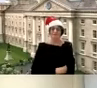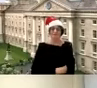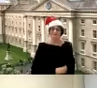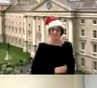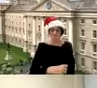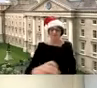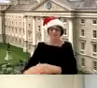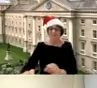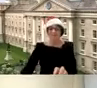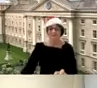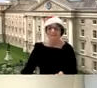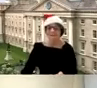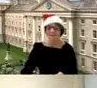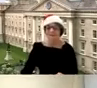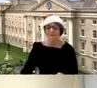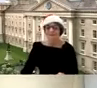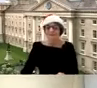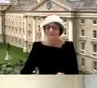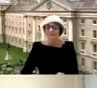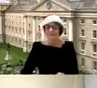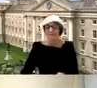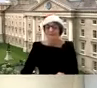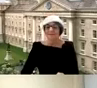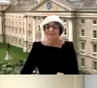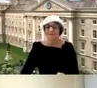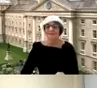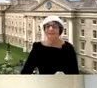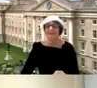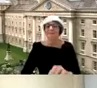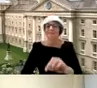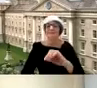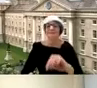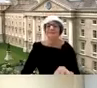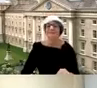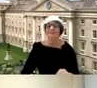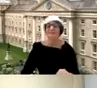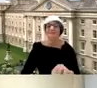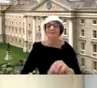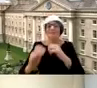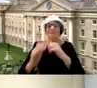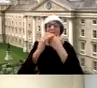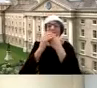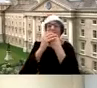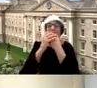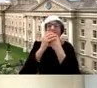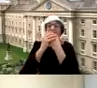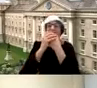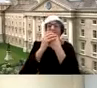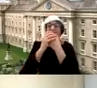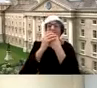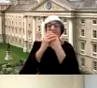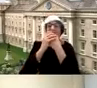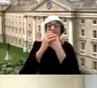children sending them you know crafts and gifts to grandparents who might be still you know on their own in their houses